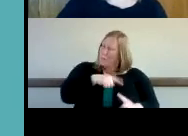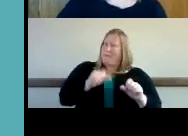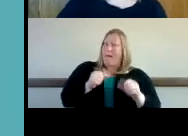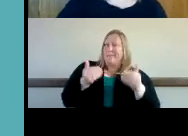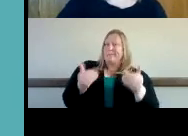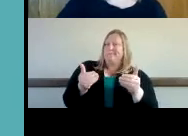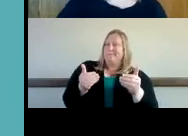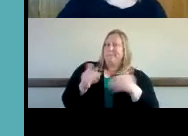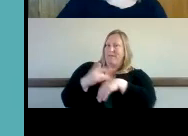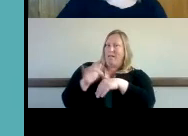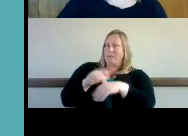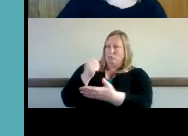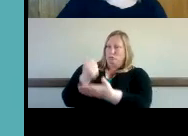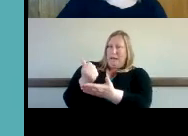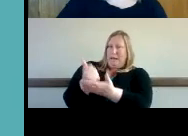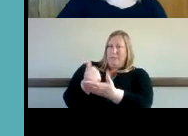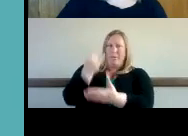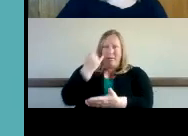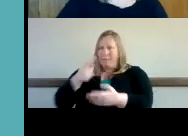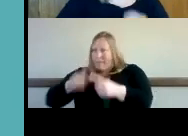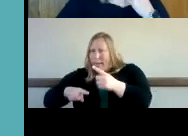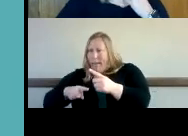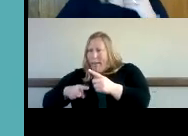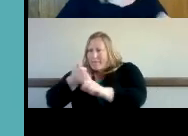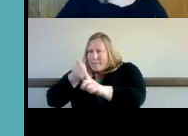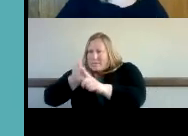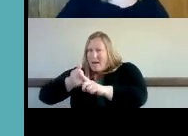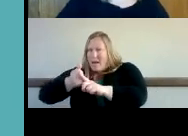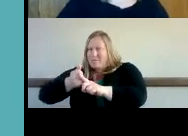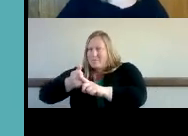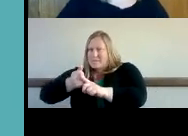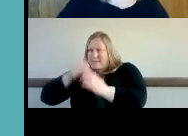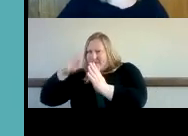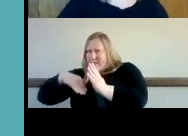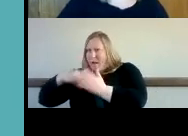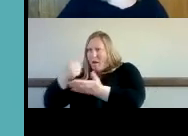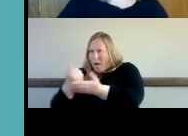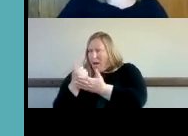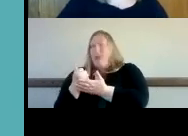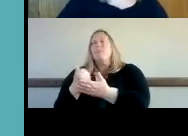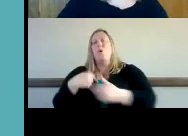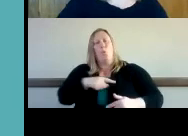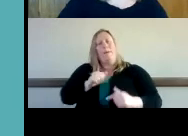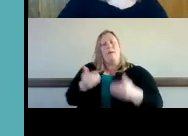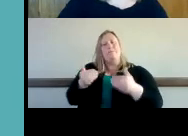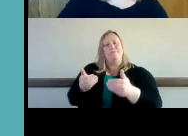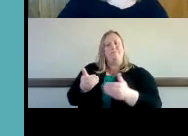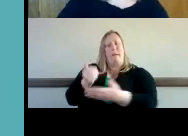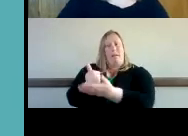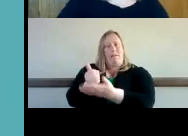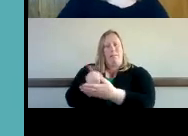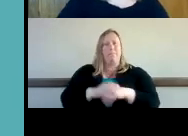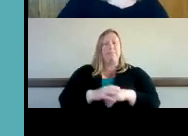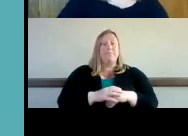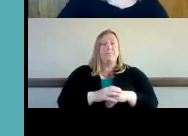if they're not able to do it themselves or they don't have ready access to somebody that can help them the third step is